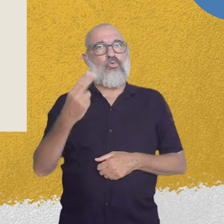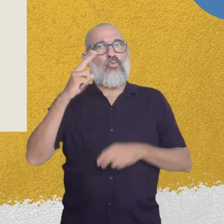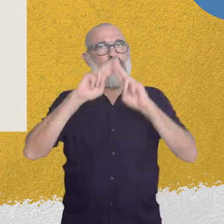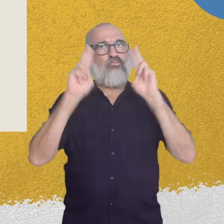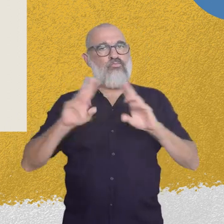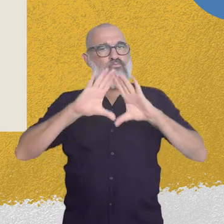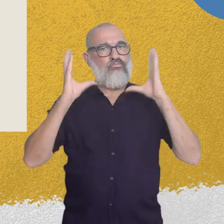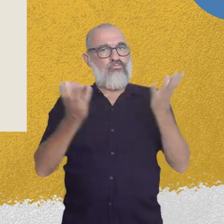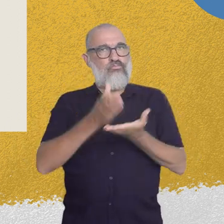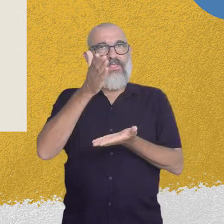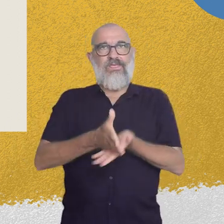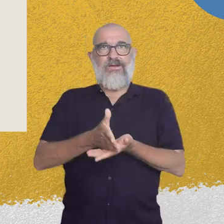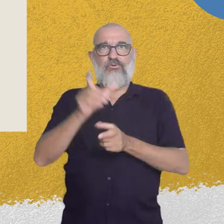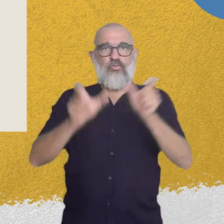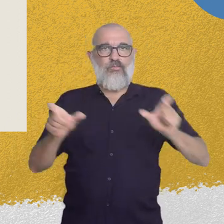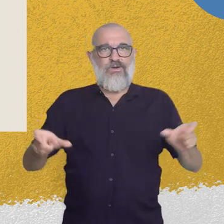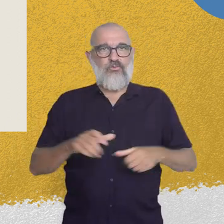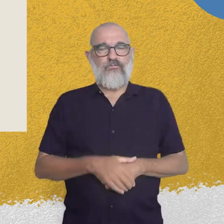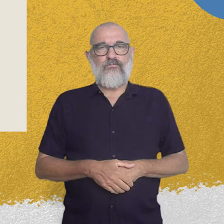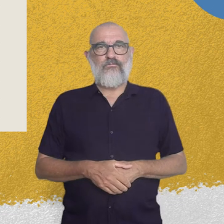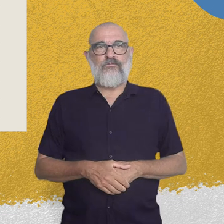United Nations Human Rights